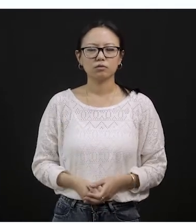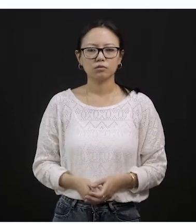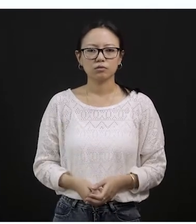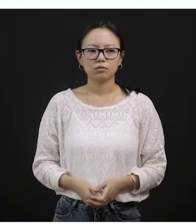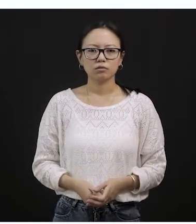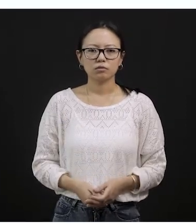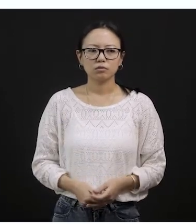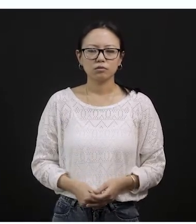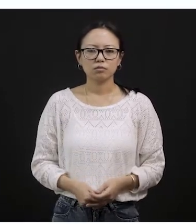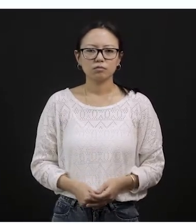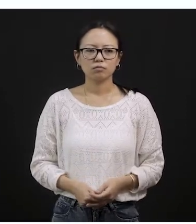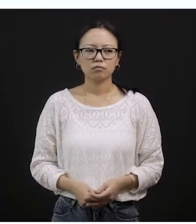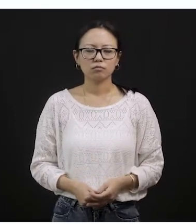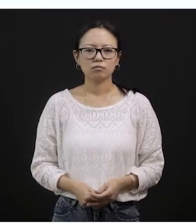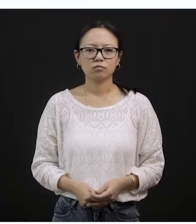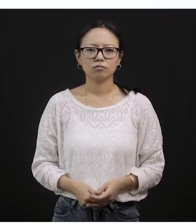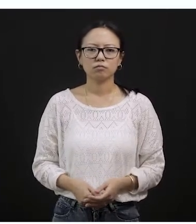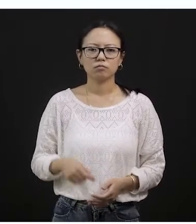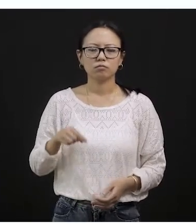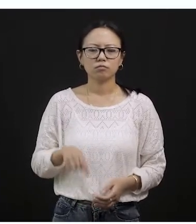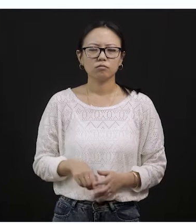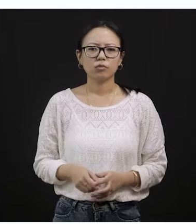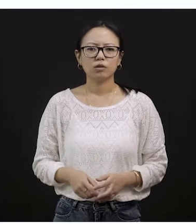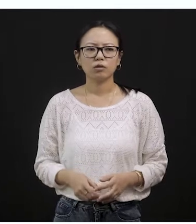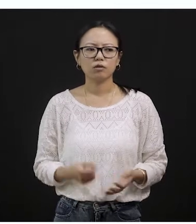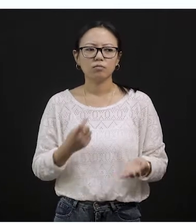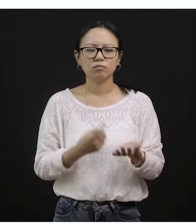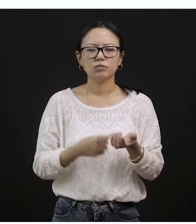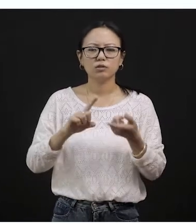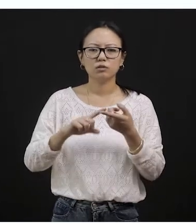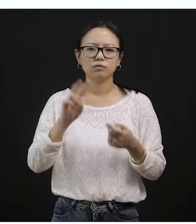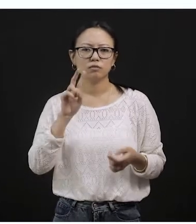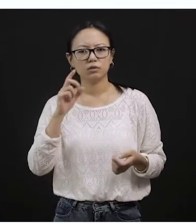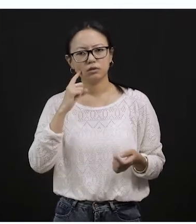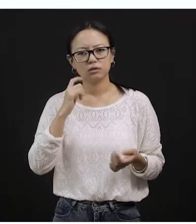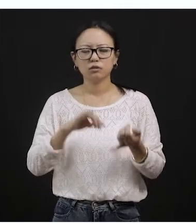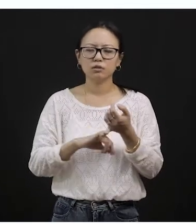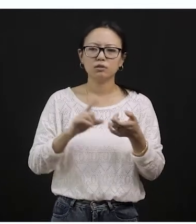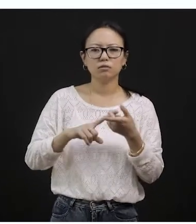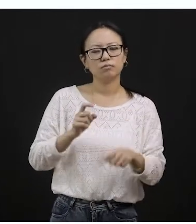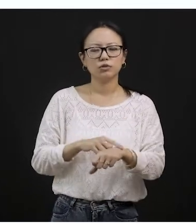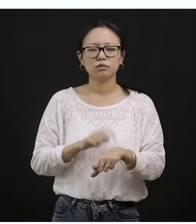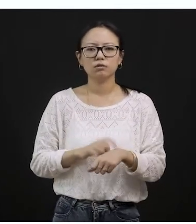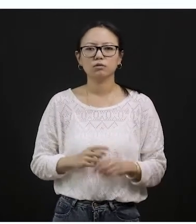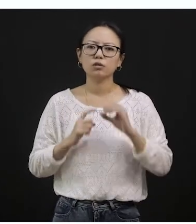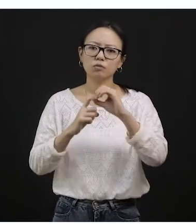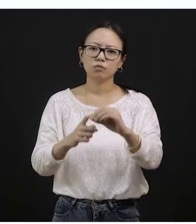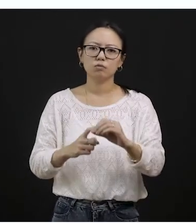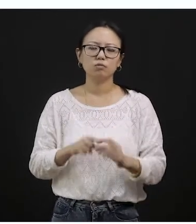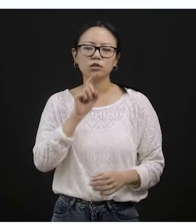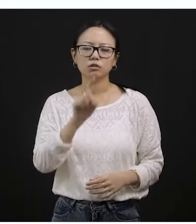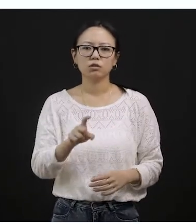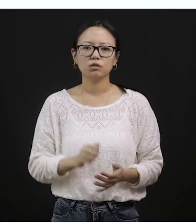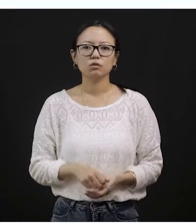Now, whatever I'm gonna revise the topics, I will be asking you questions. So please make sure that you are